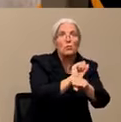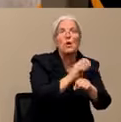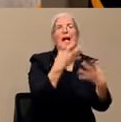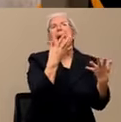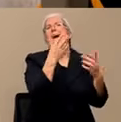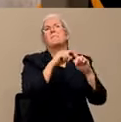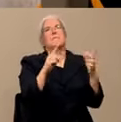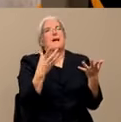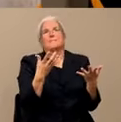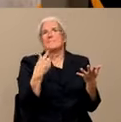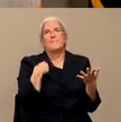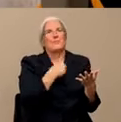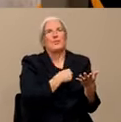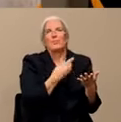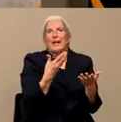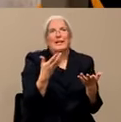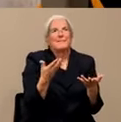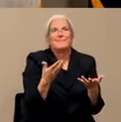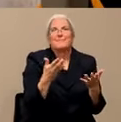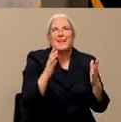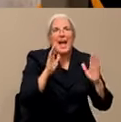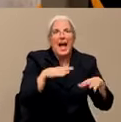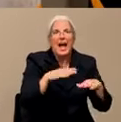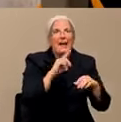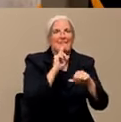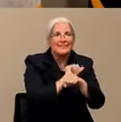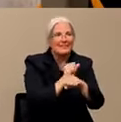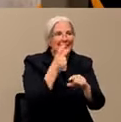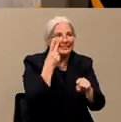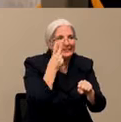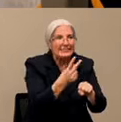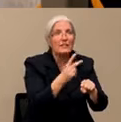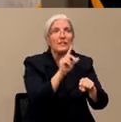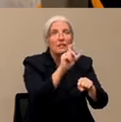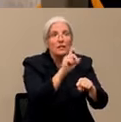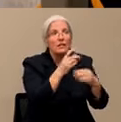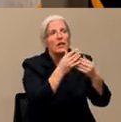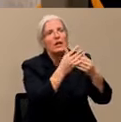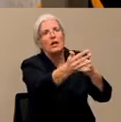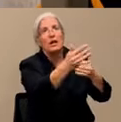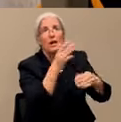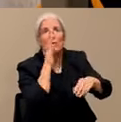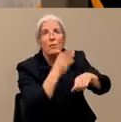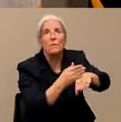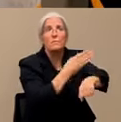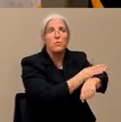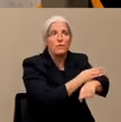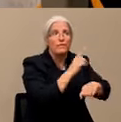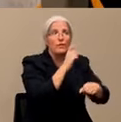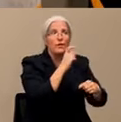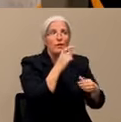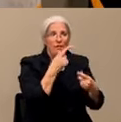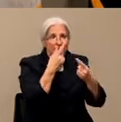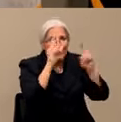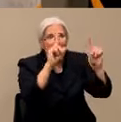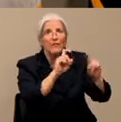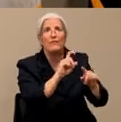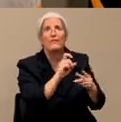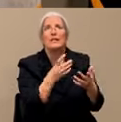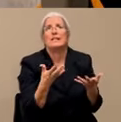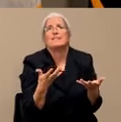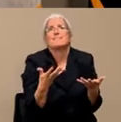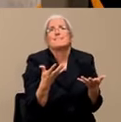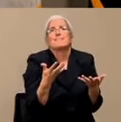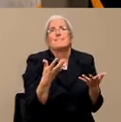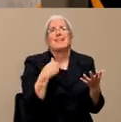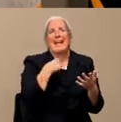just happened to get better. So we actually don't know that it's effective. And I think it's a bit dangerous to be using things